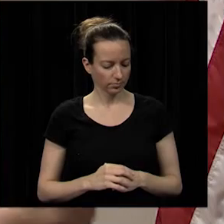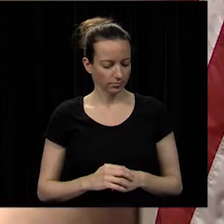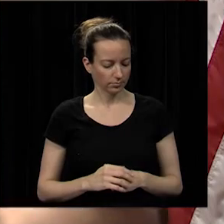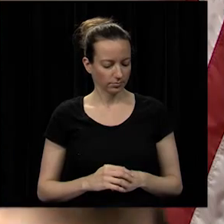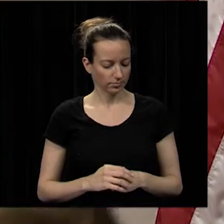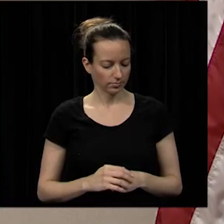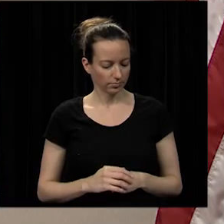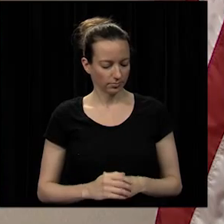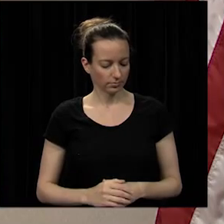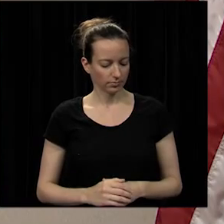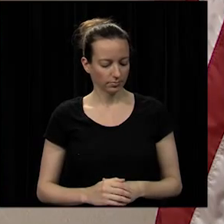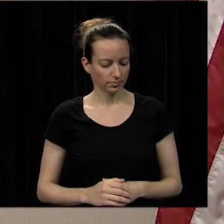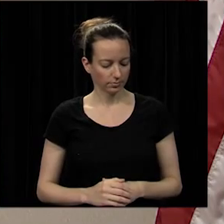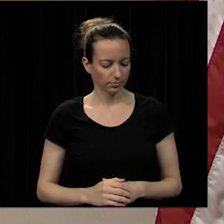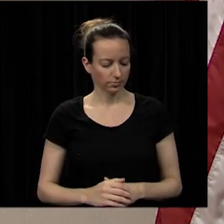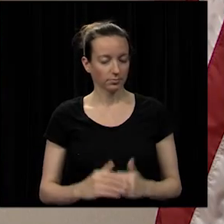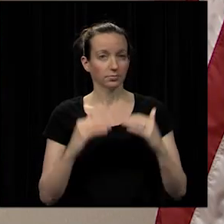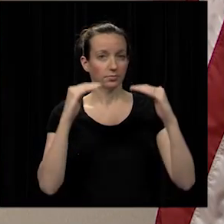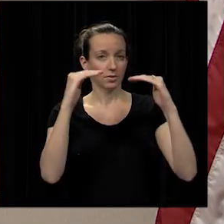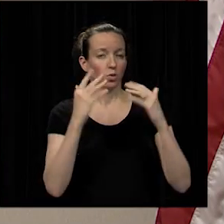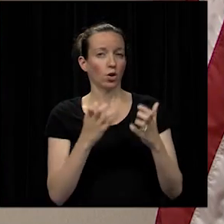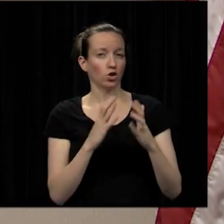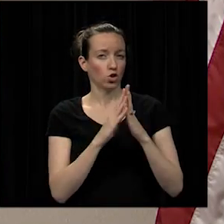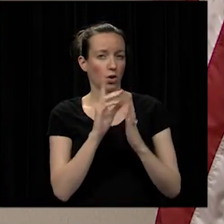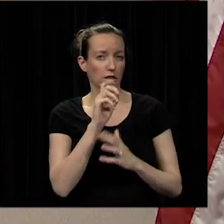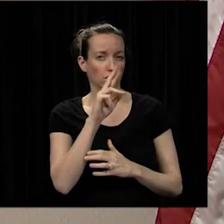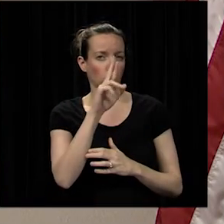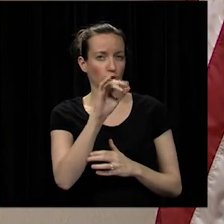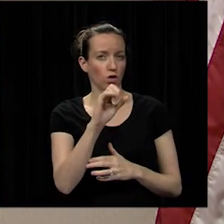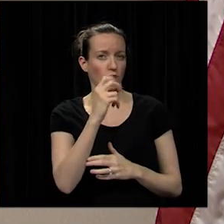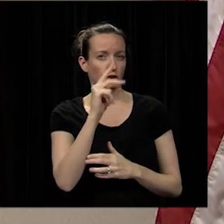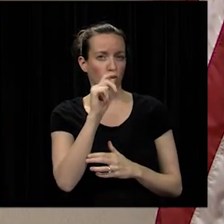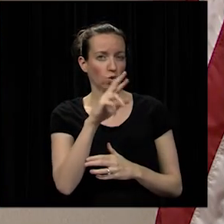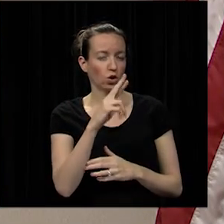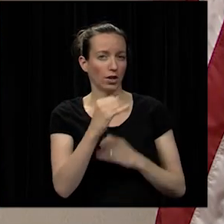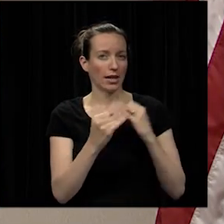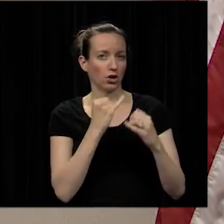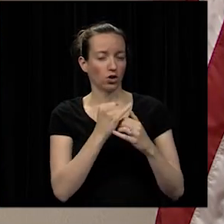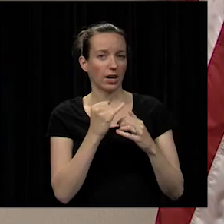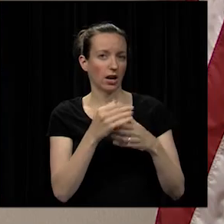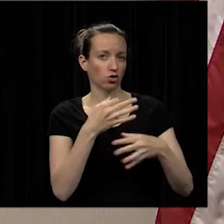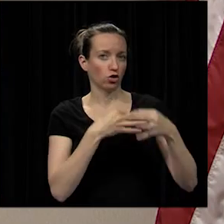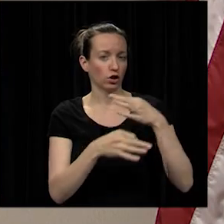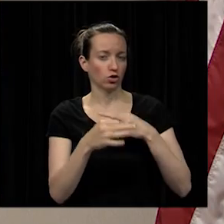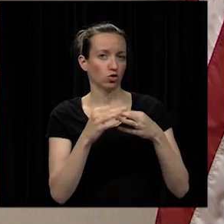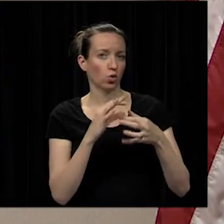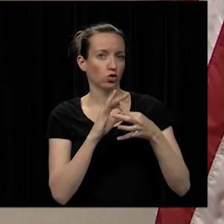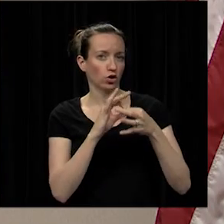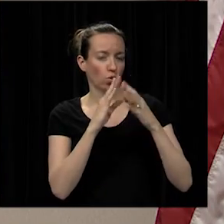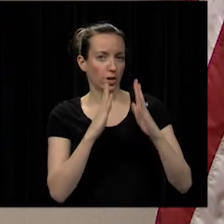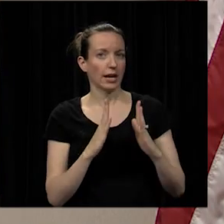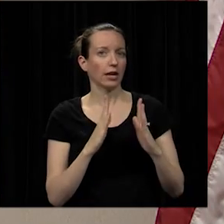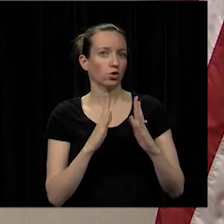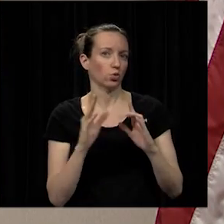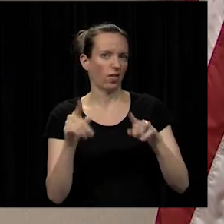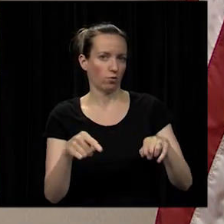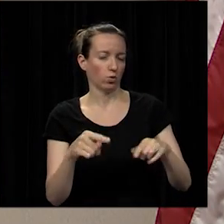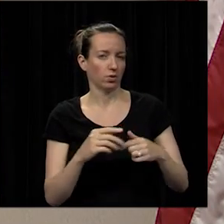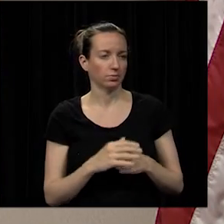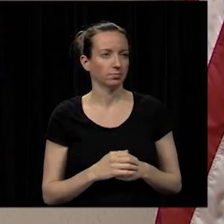for our next recognition i'd like to ask dorothy schuler international exchange coordinator from ef high school exchange year to come forward